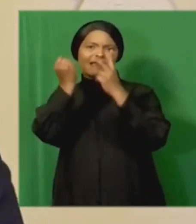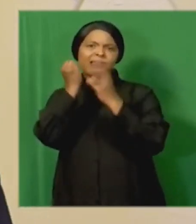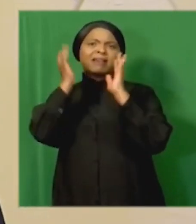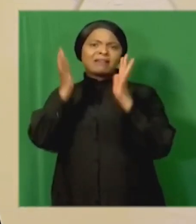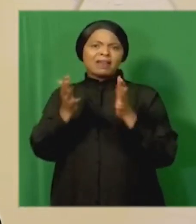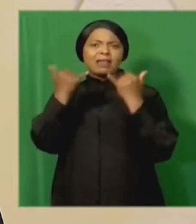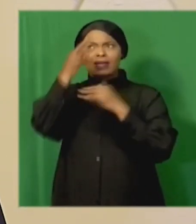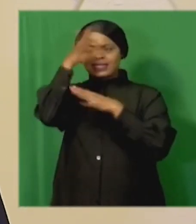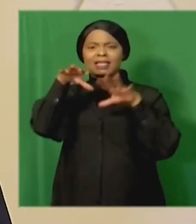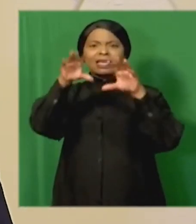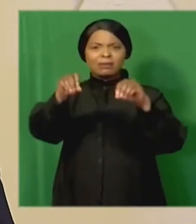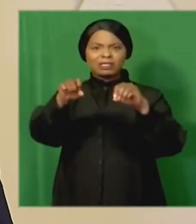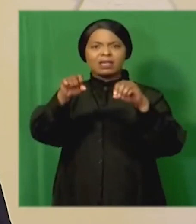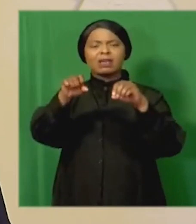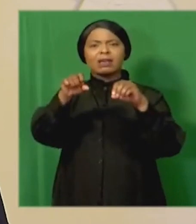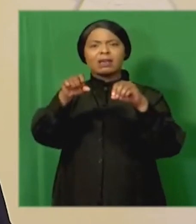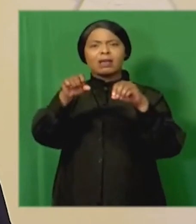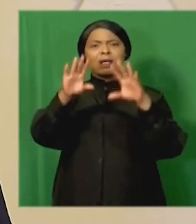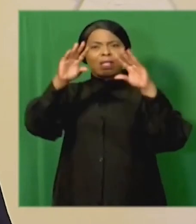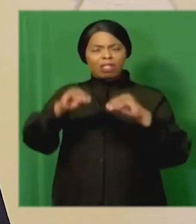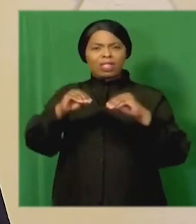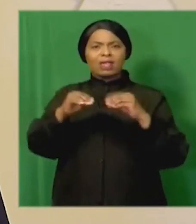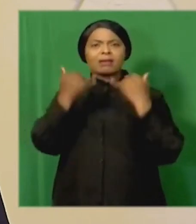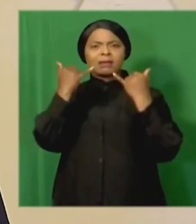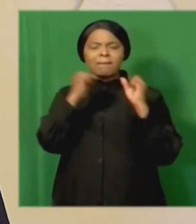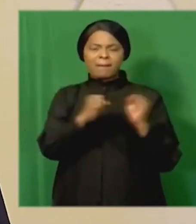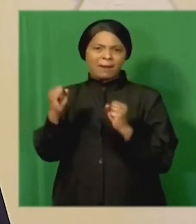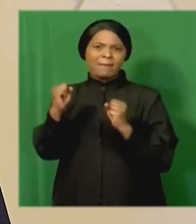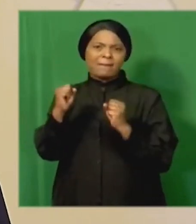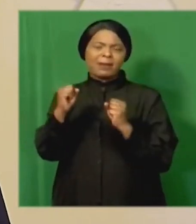state capture to an end, its effects remain.